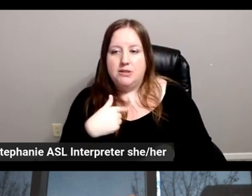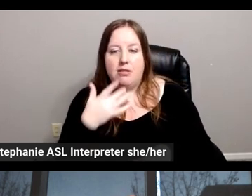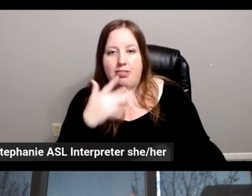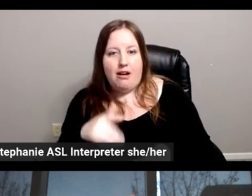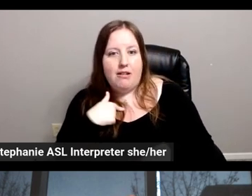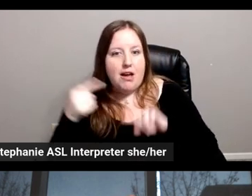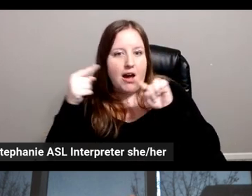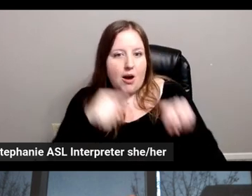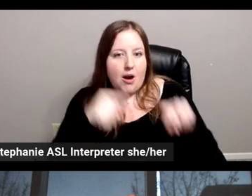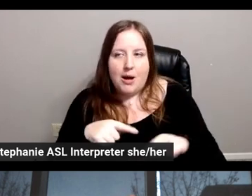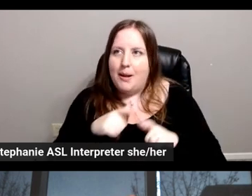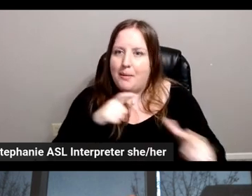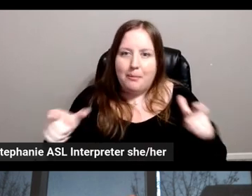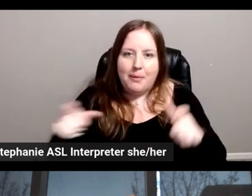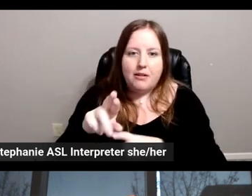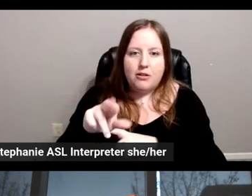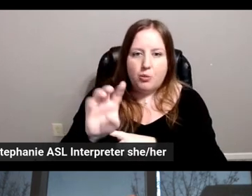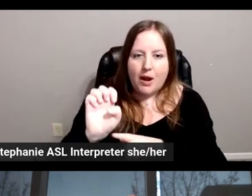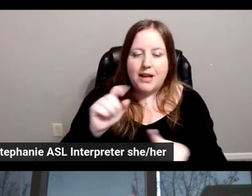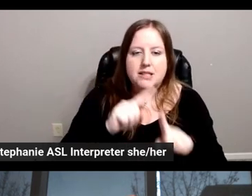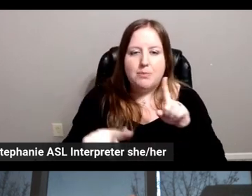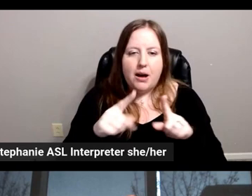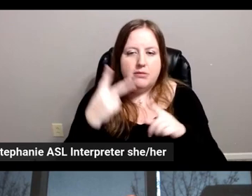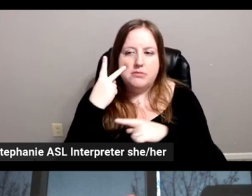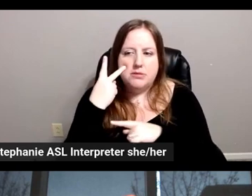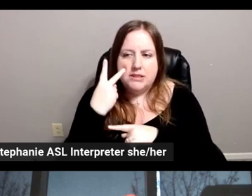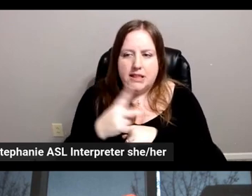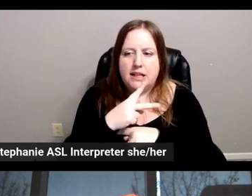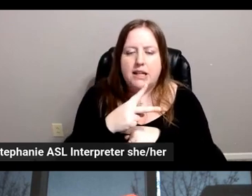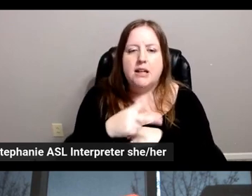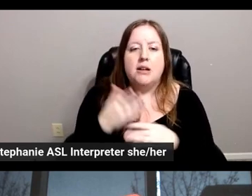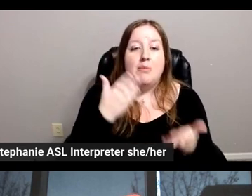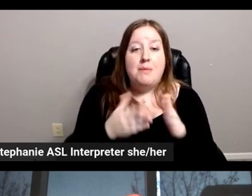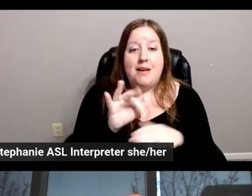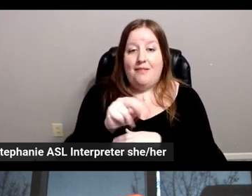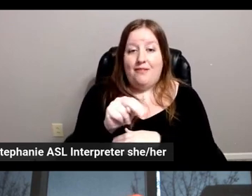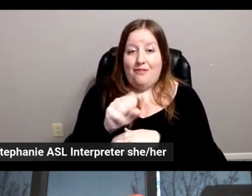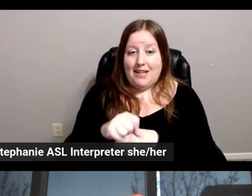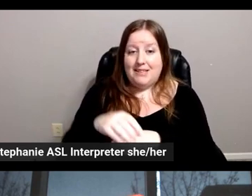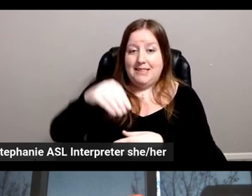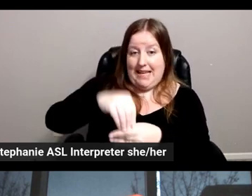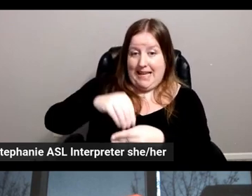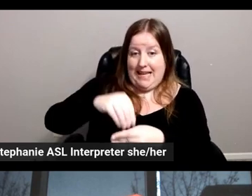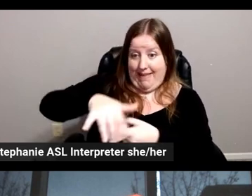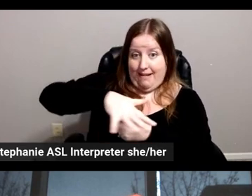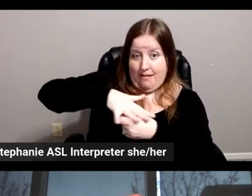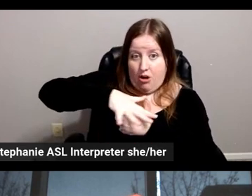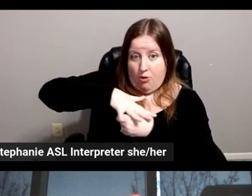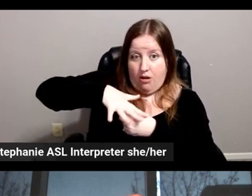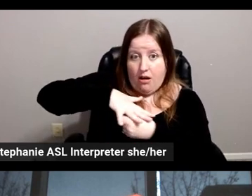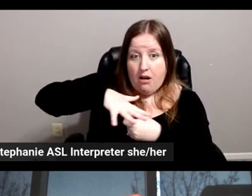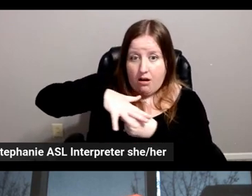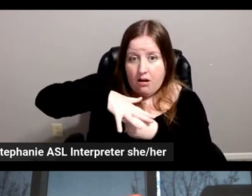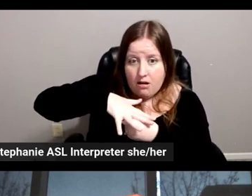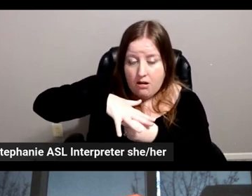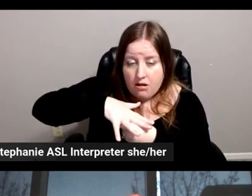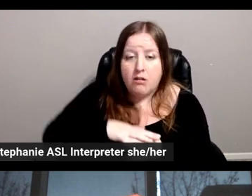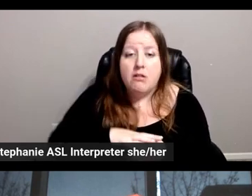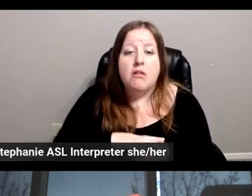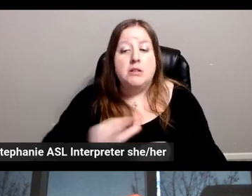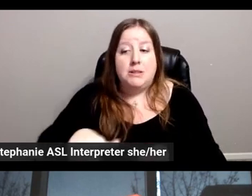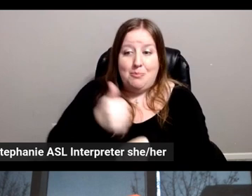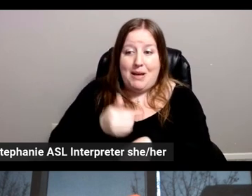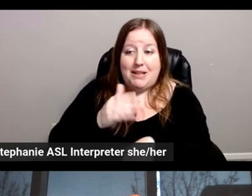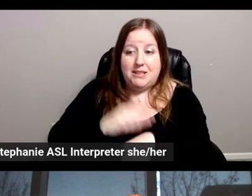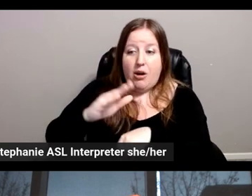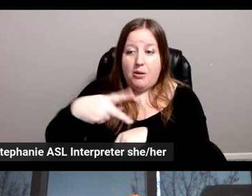race, you know, being able to segment down to especially those fans that are in that area, you know, and based on those